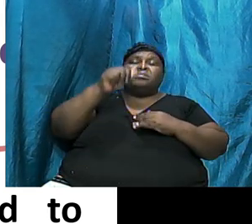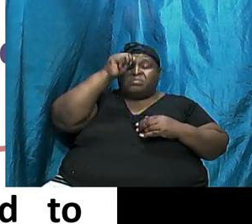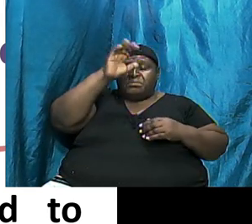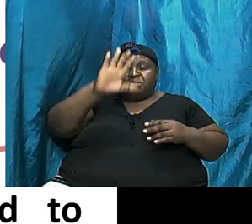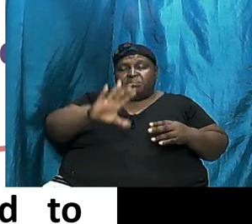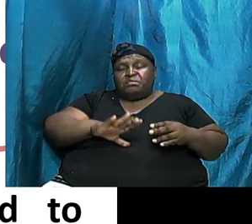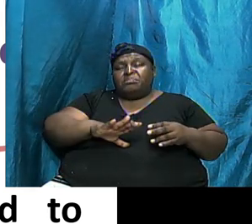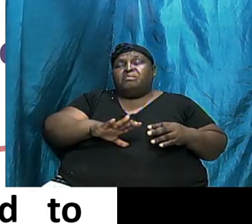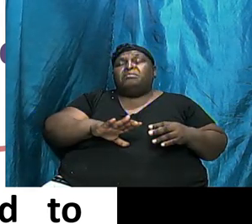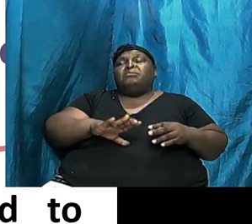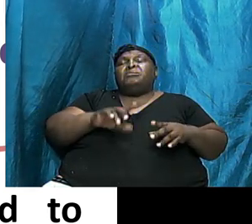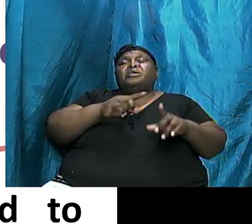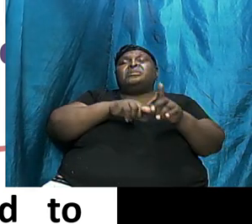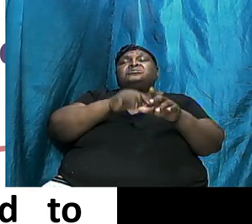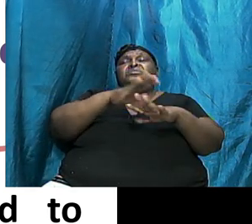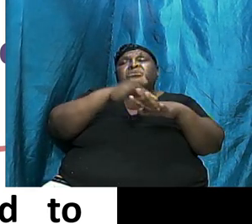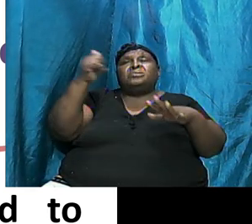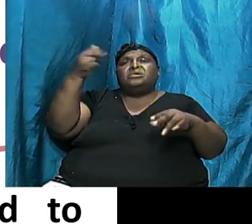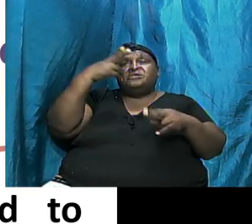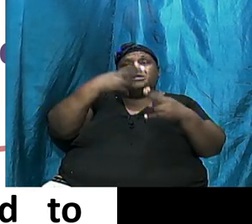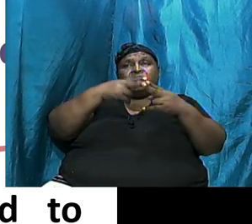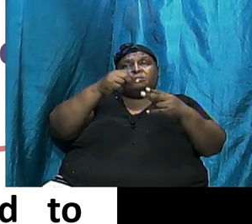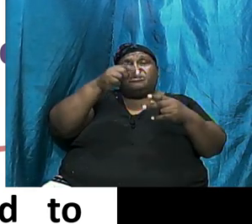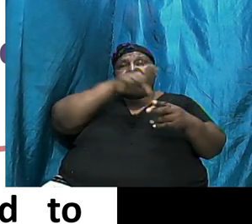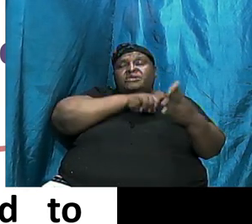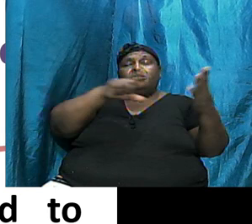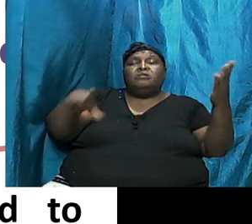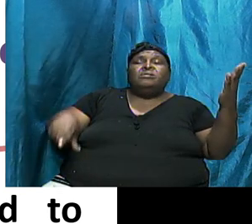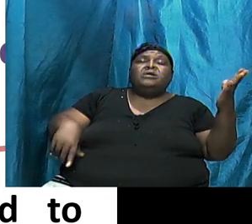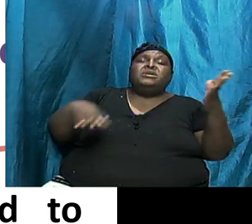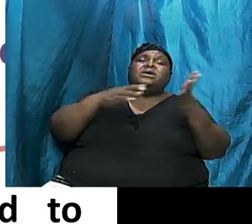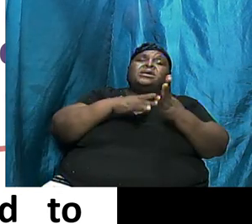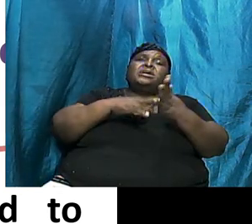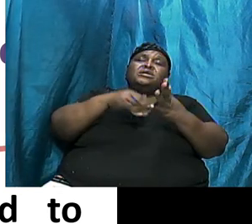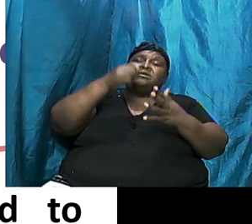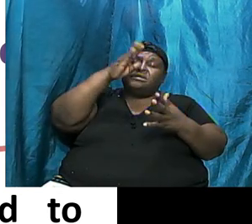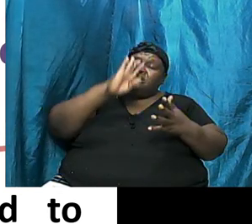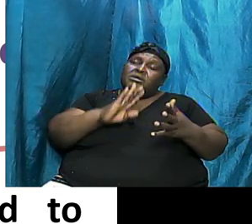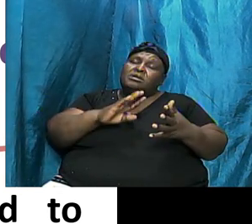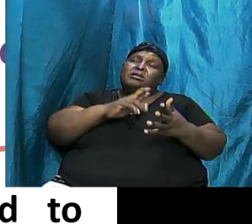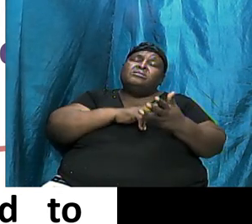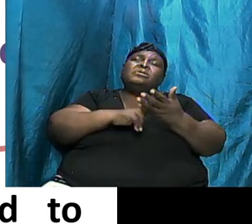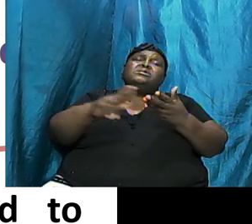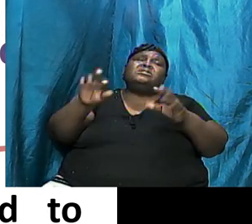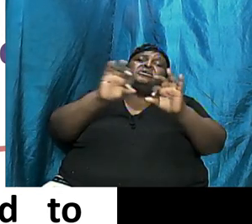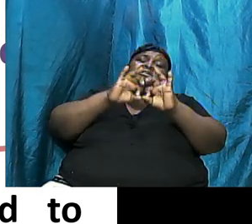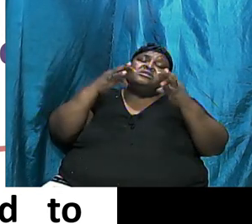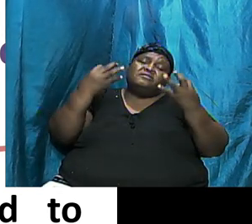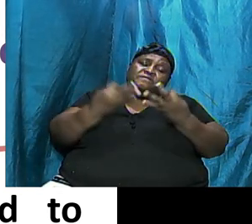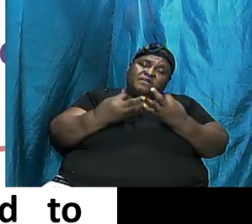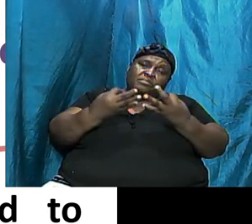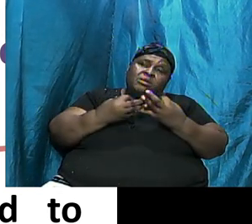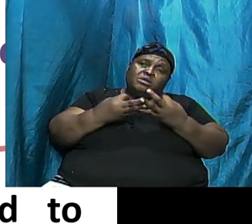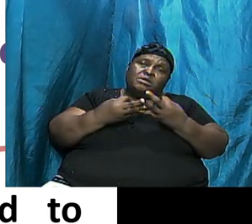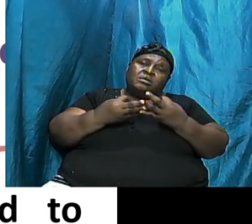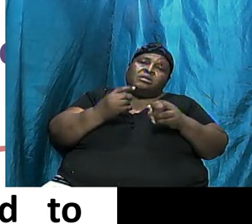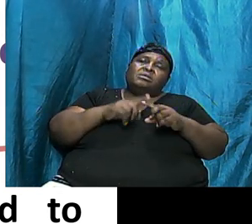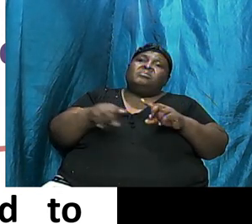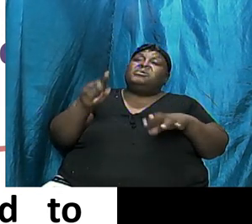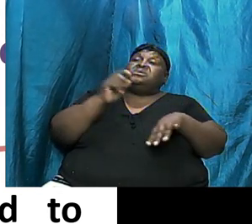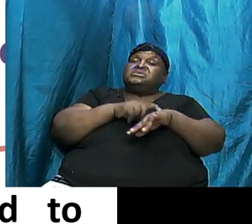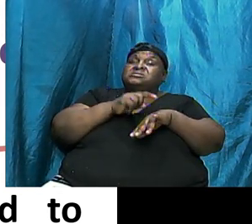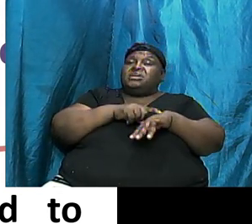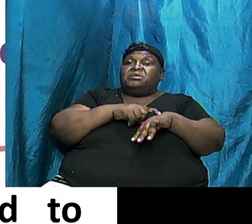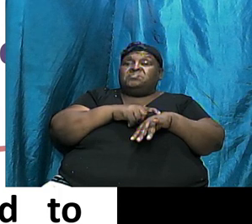Began To Call On The Name Of The Lord And So It Was A Godly Righteous Family Line But By A Certain Time